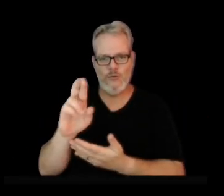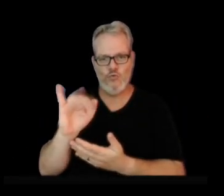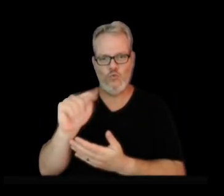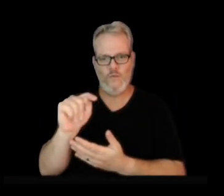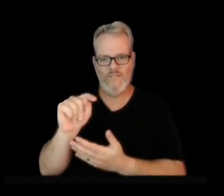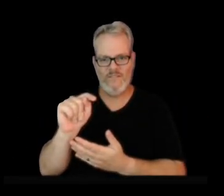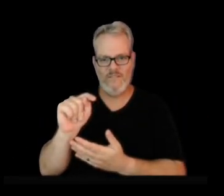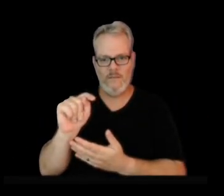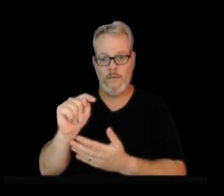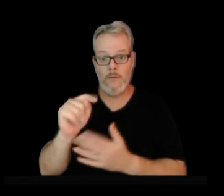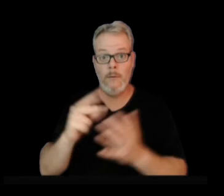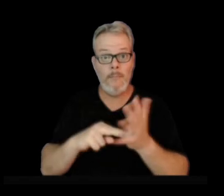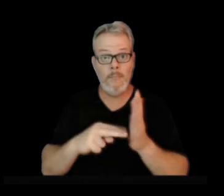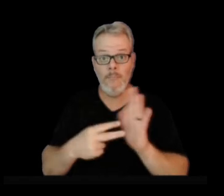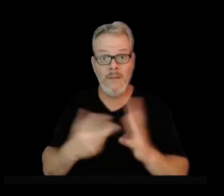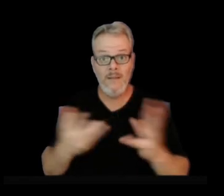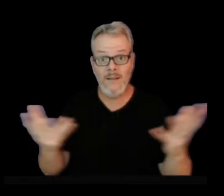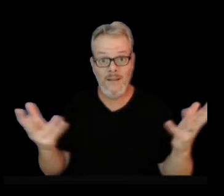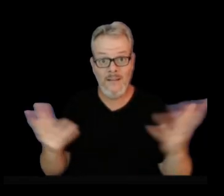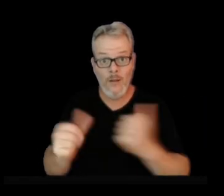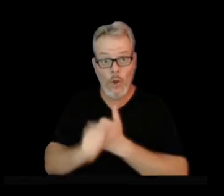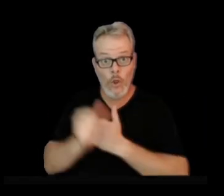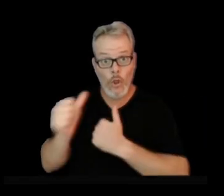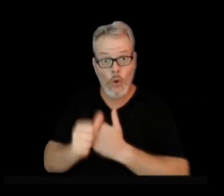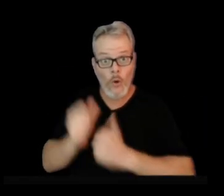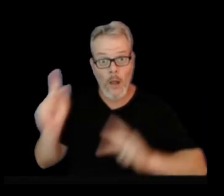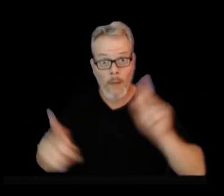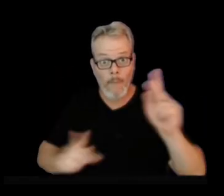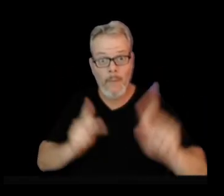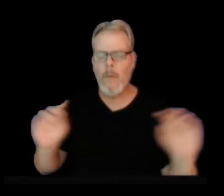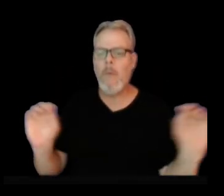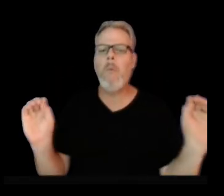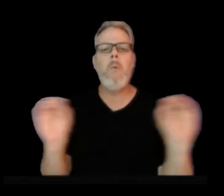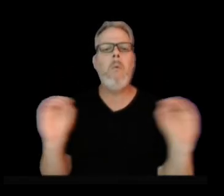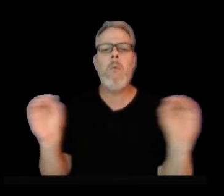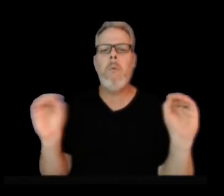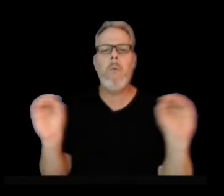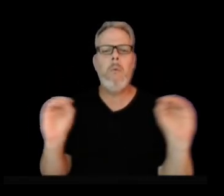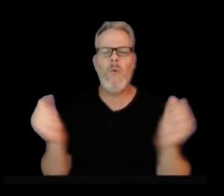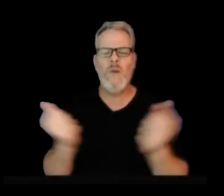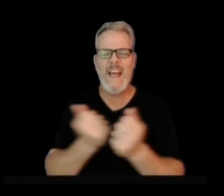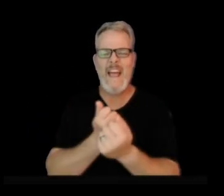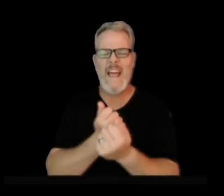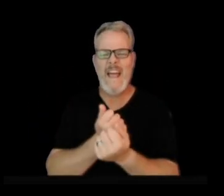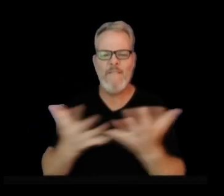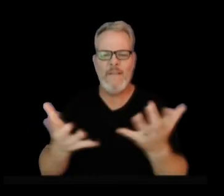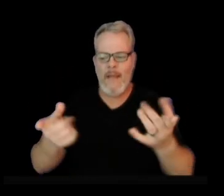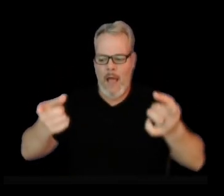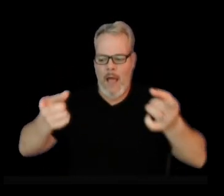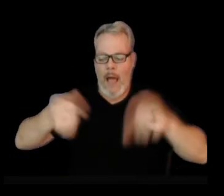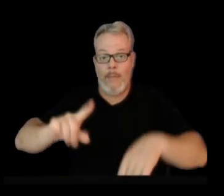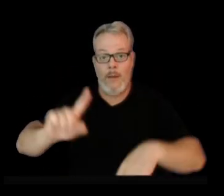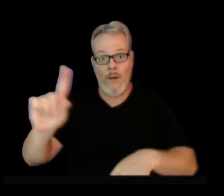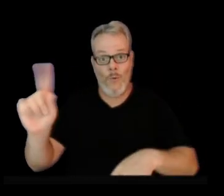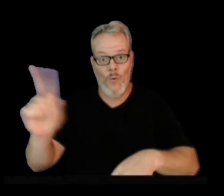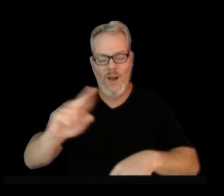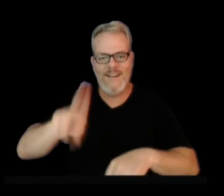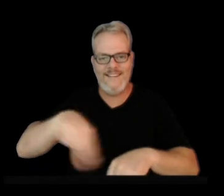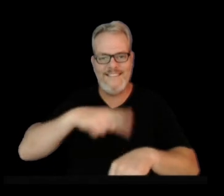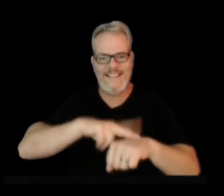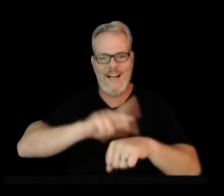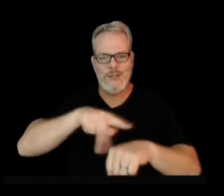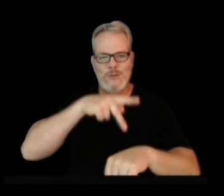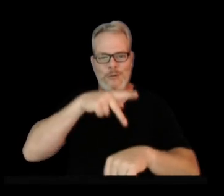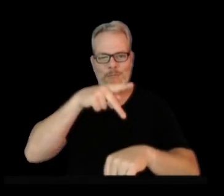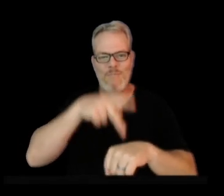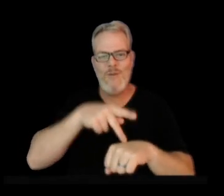meaning that there is no threat to people from this activity. This is all within Hawaii Volcanoes National Park, and any activity through here, an area the volcano prefers to